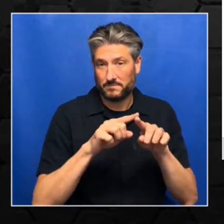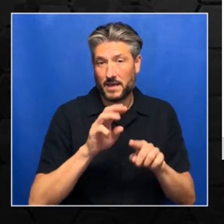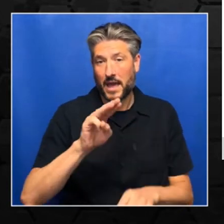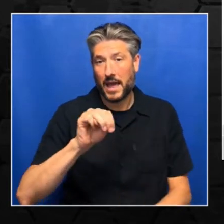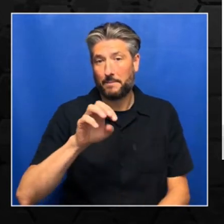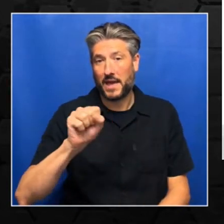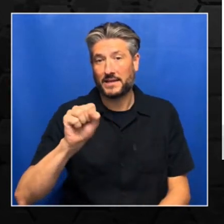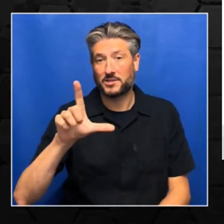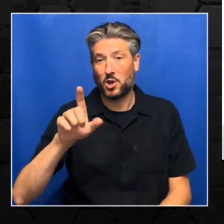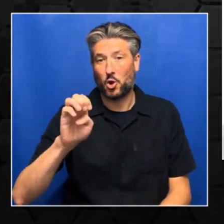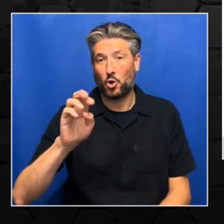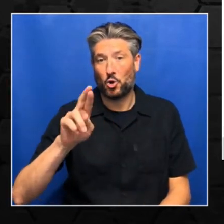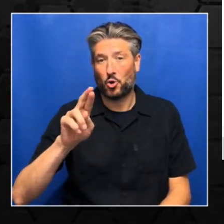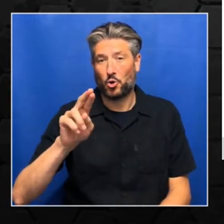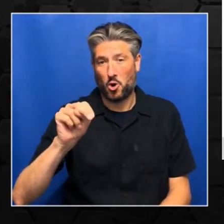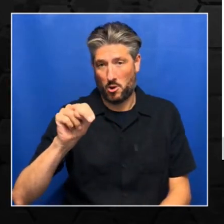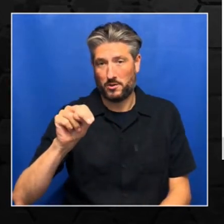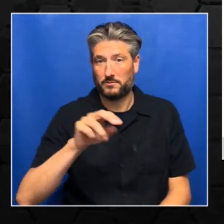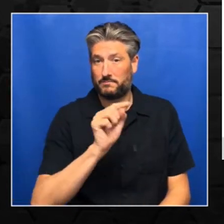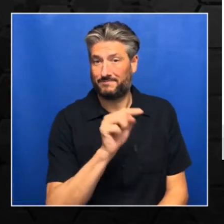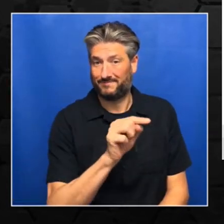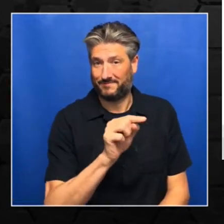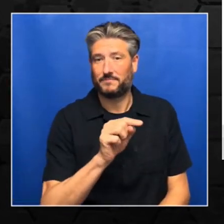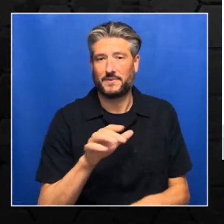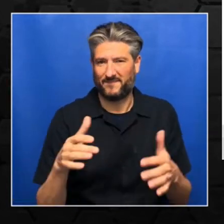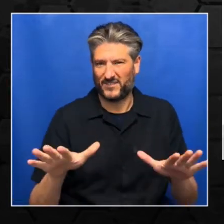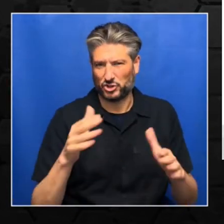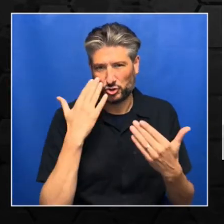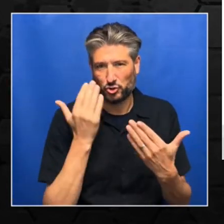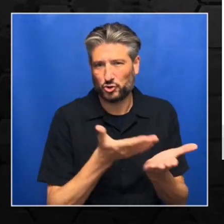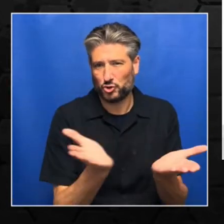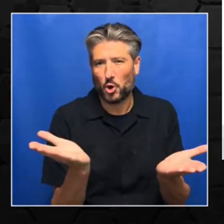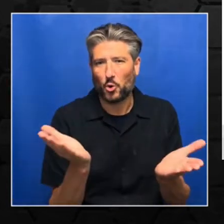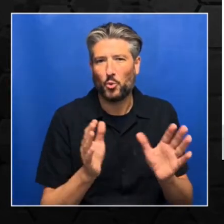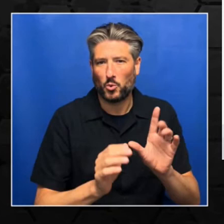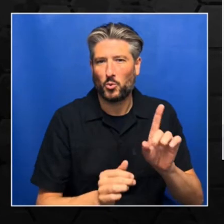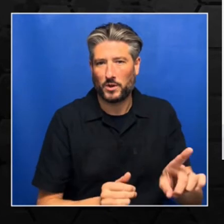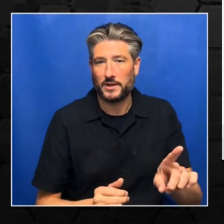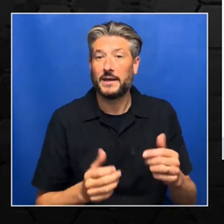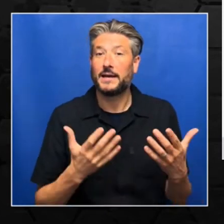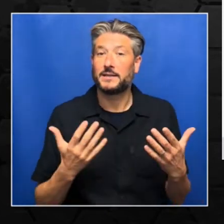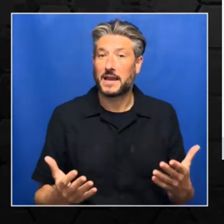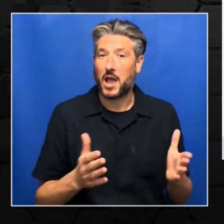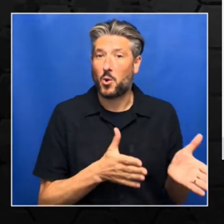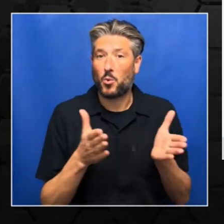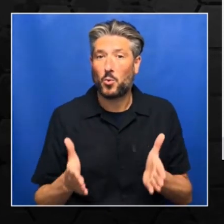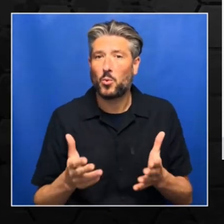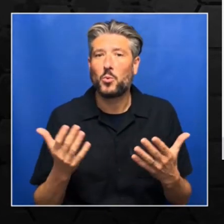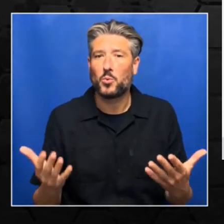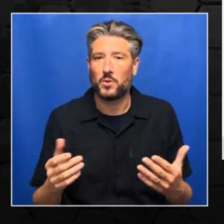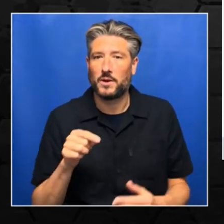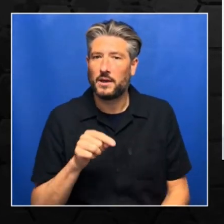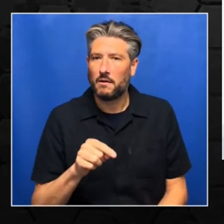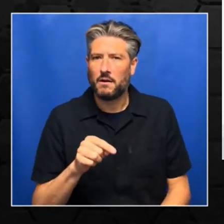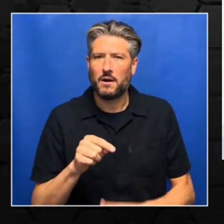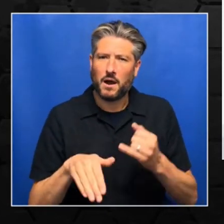since we are short in time, I'm going to show you the final unit, which is